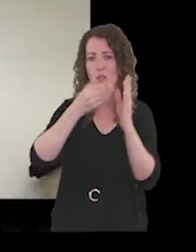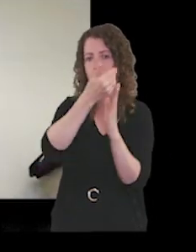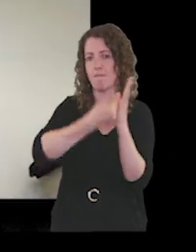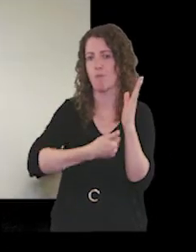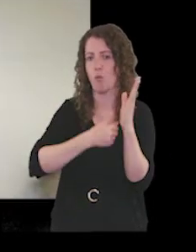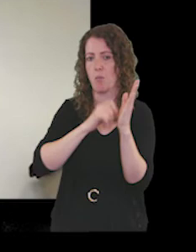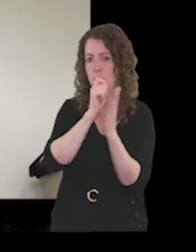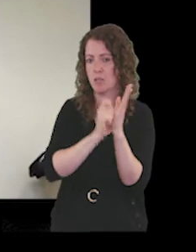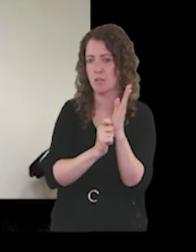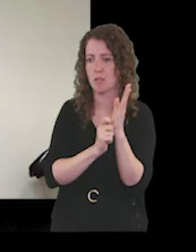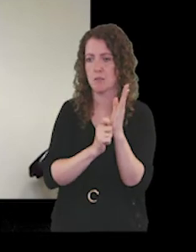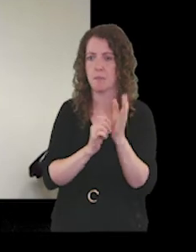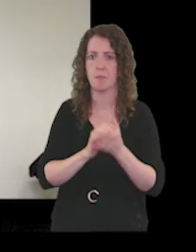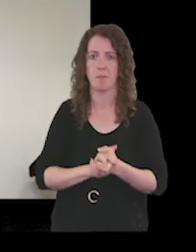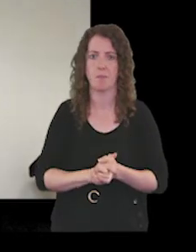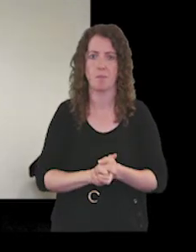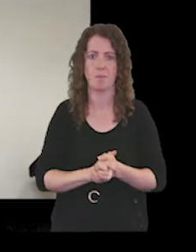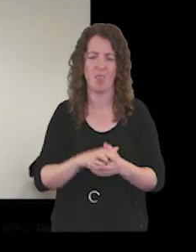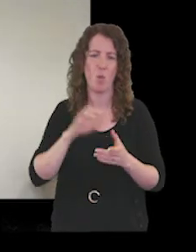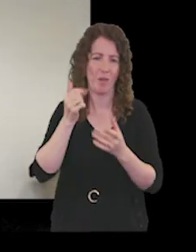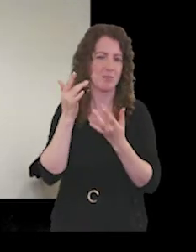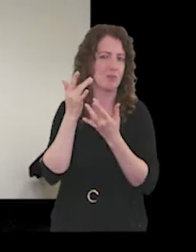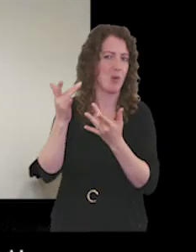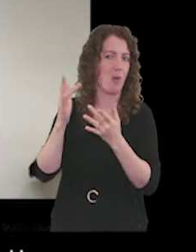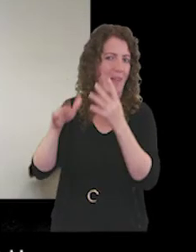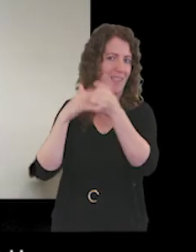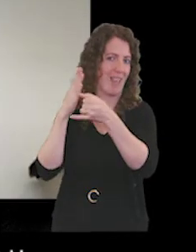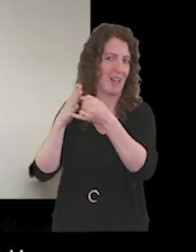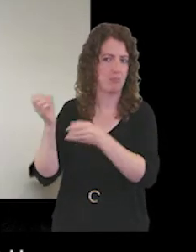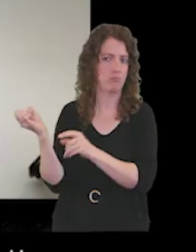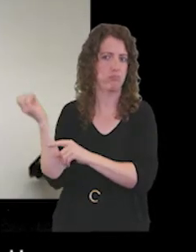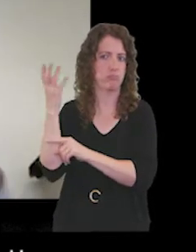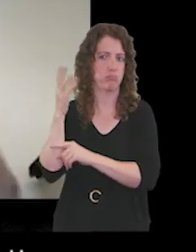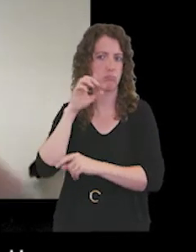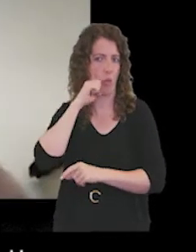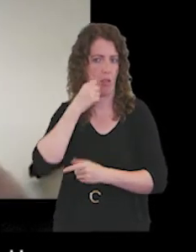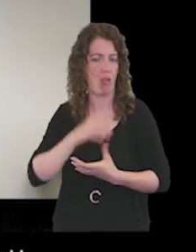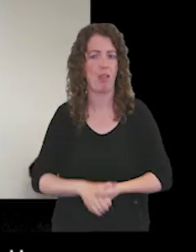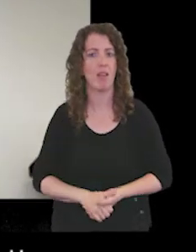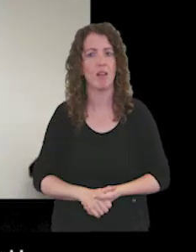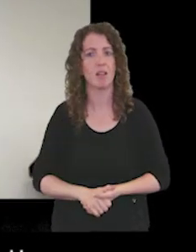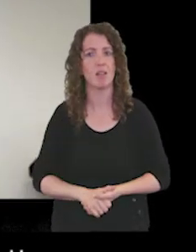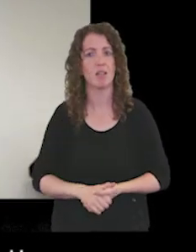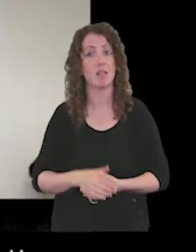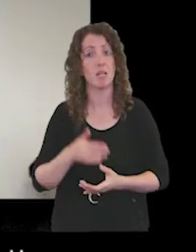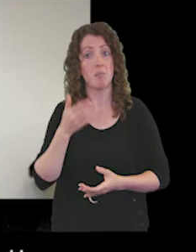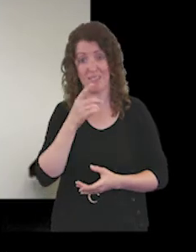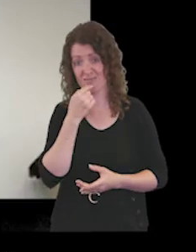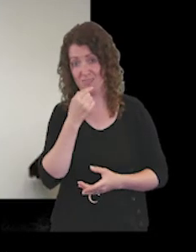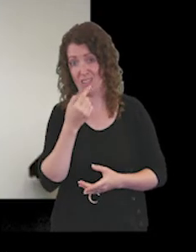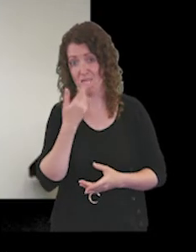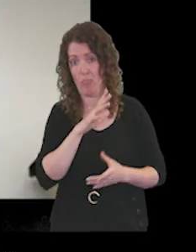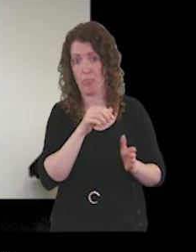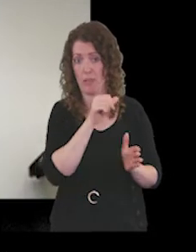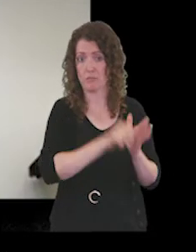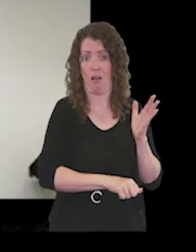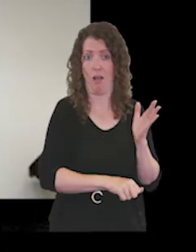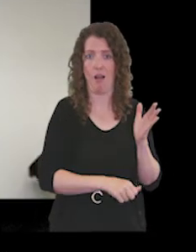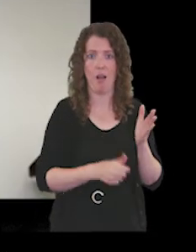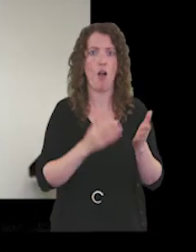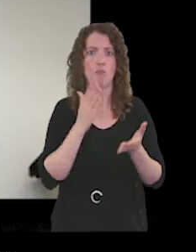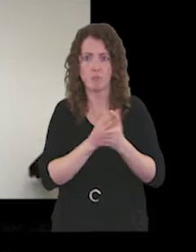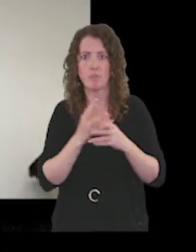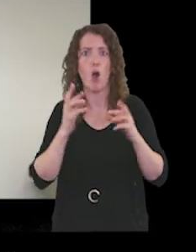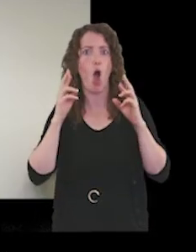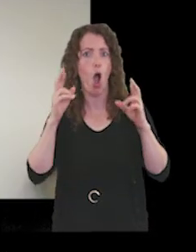will be uh referred to uh at the end um and you know i've said previously said at the start that i very much